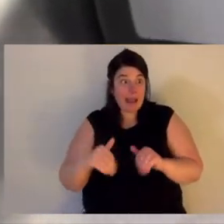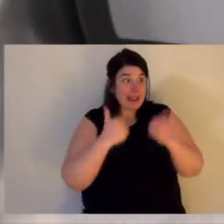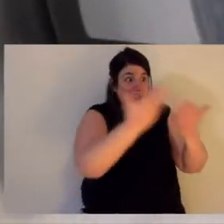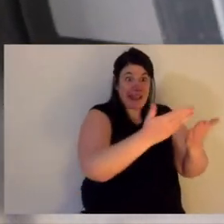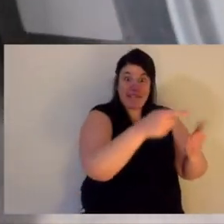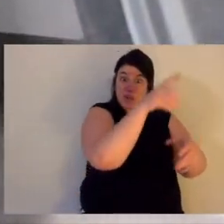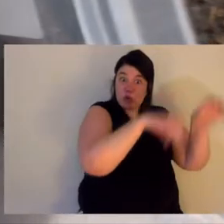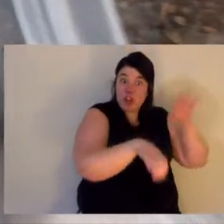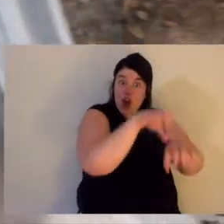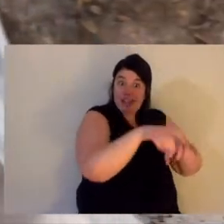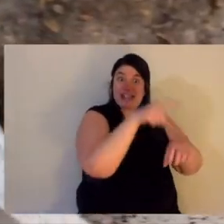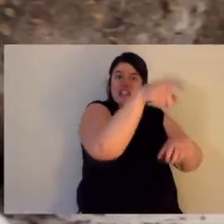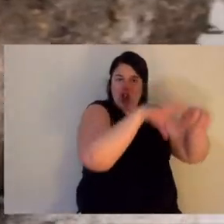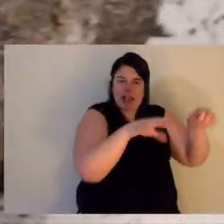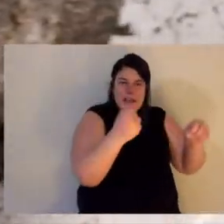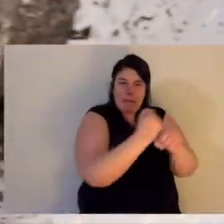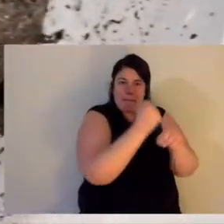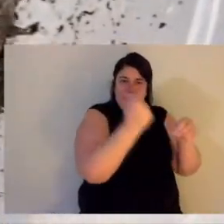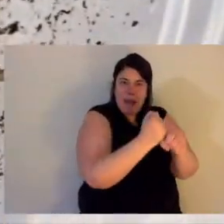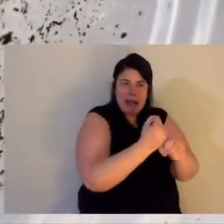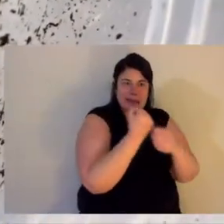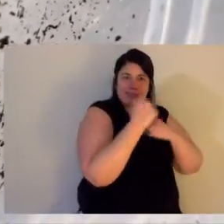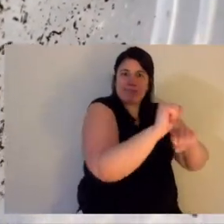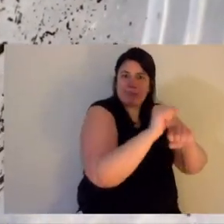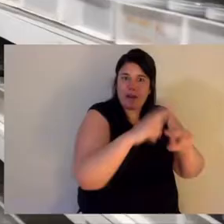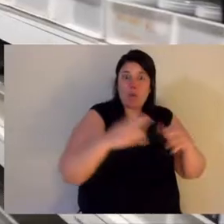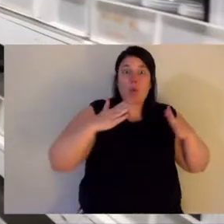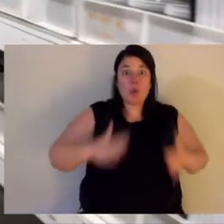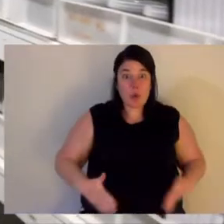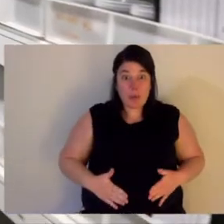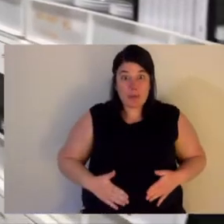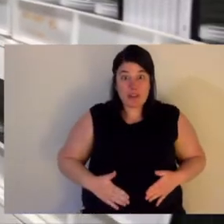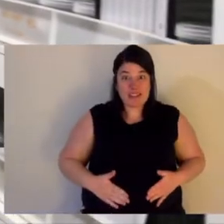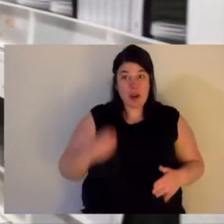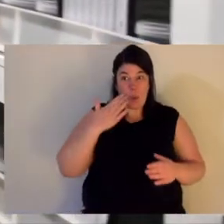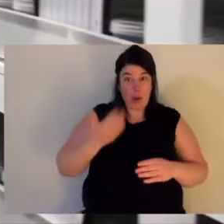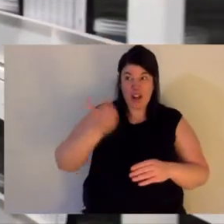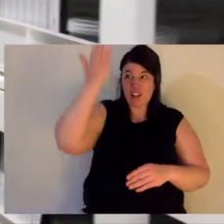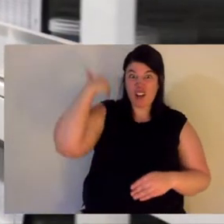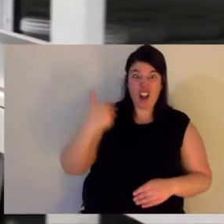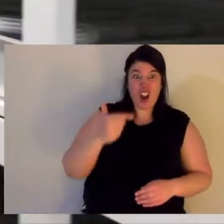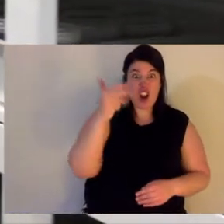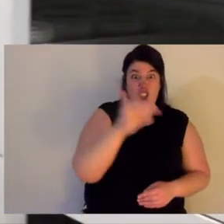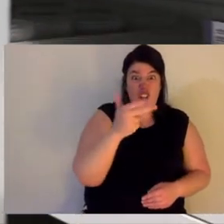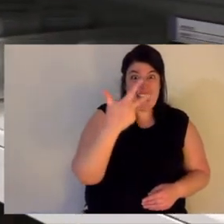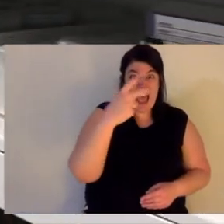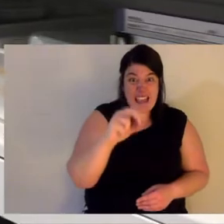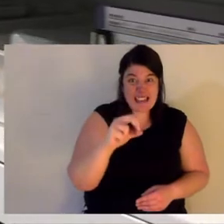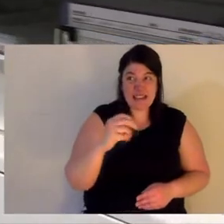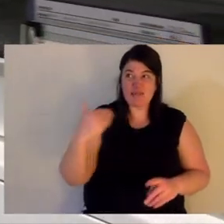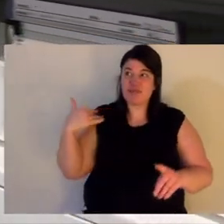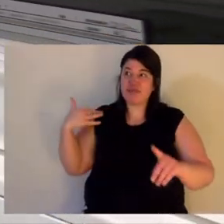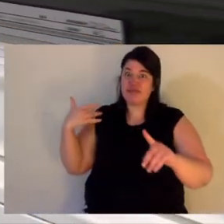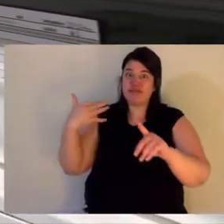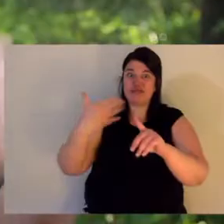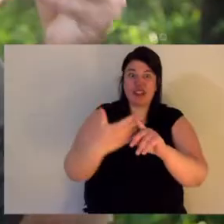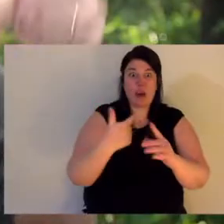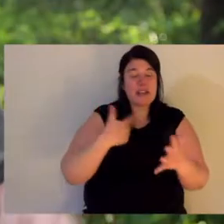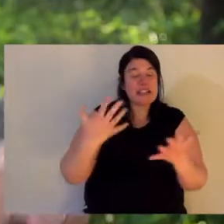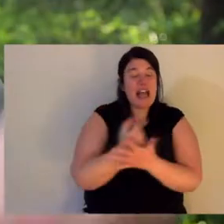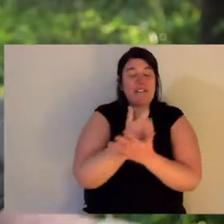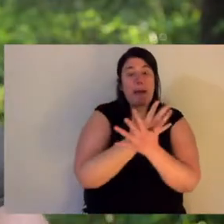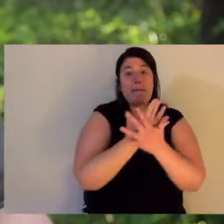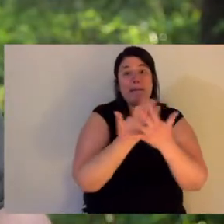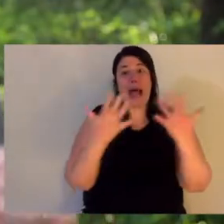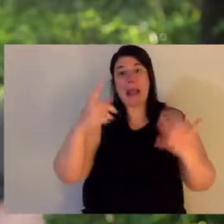Now we've been doing this since the early 1980s and we save so many lives. hear stories every year of people that were bitten, received anti-venom